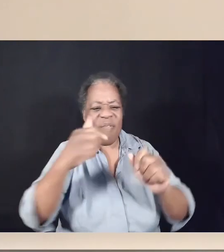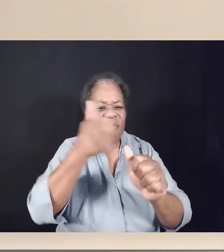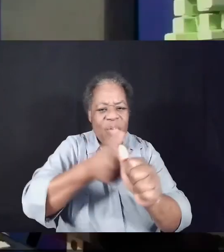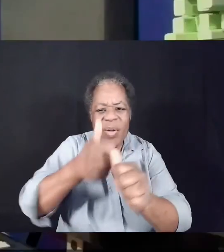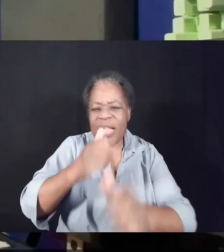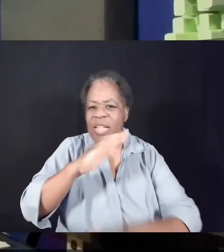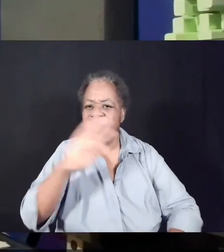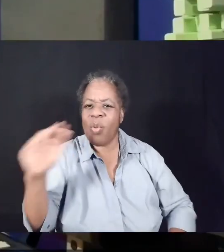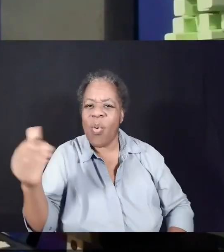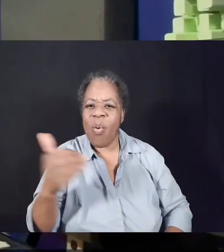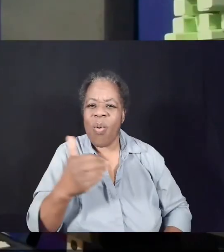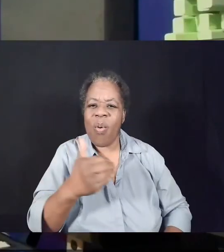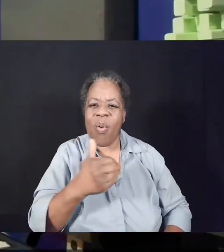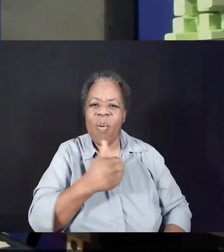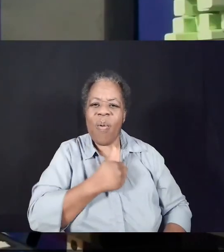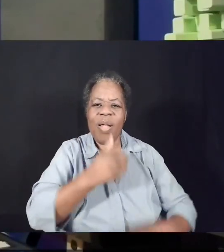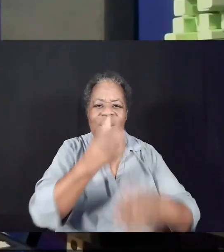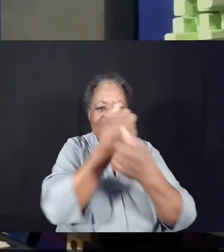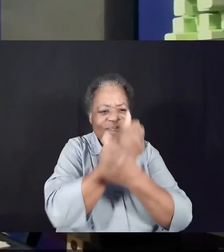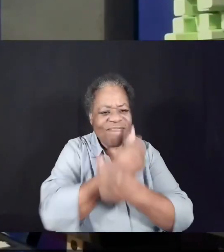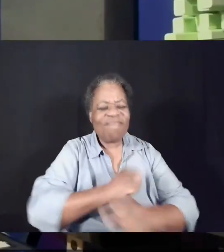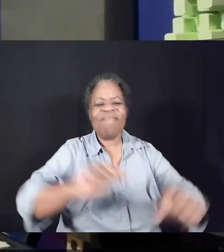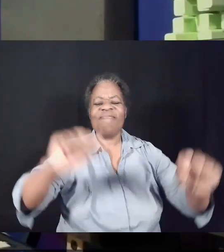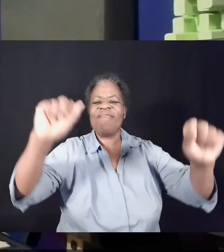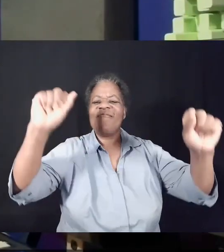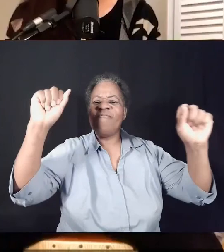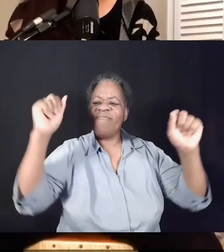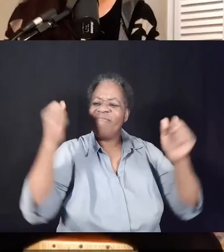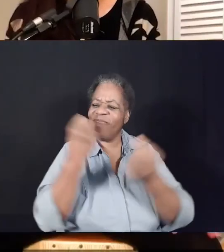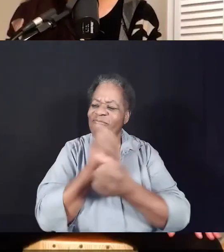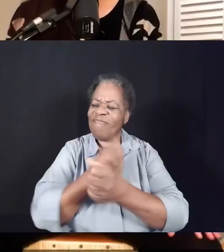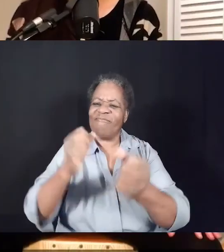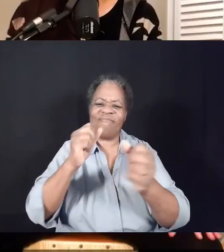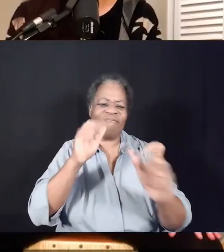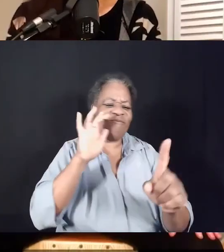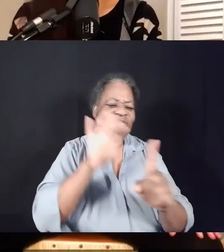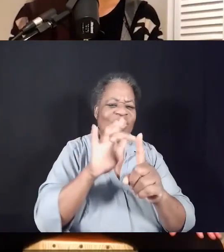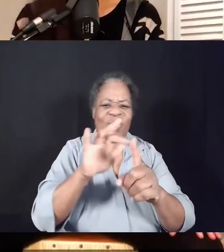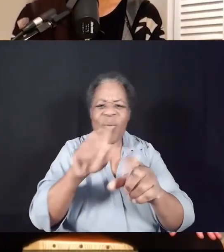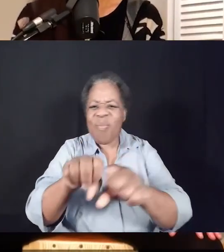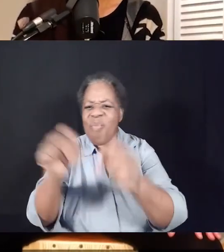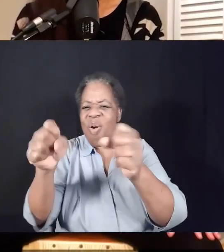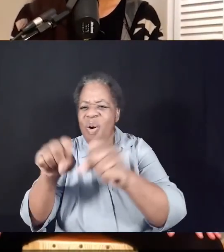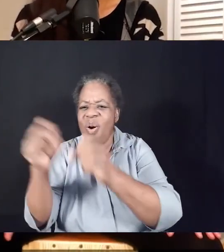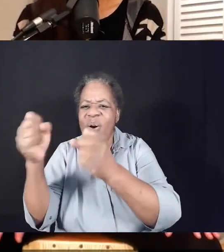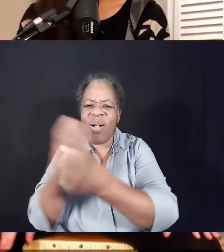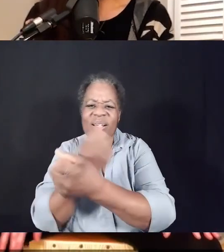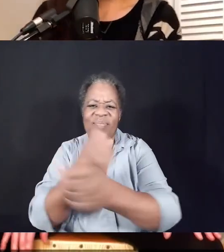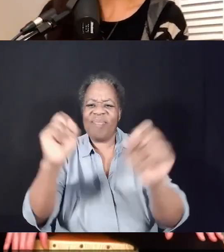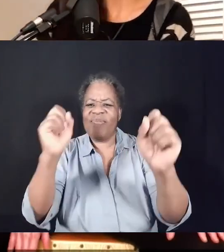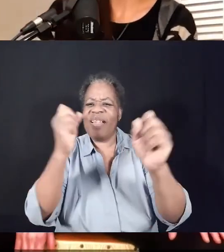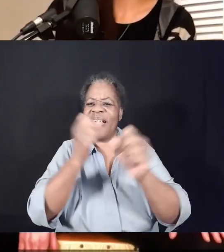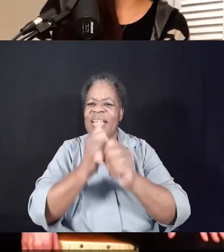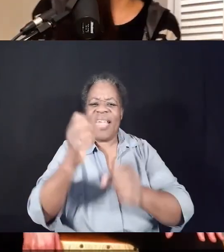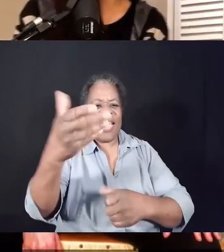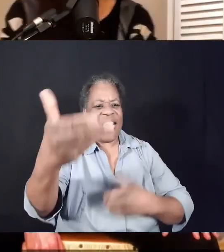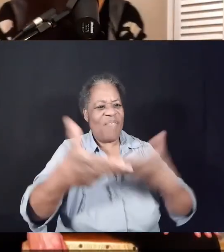This liberty is for the broken, an invitation to be made whole.